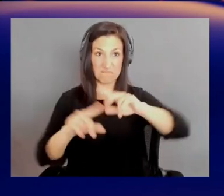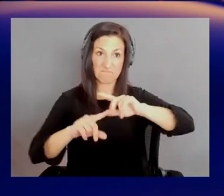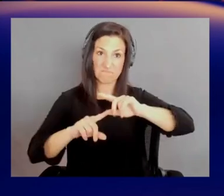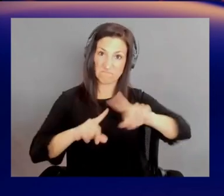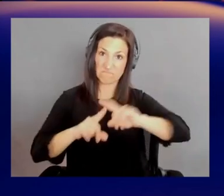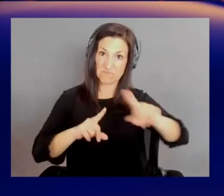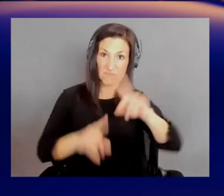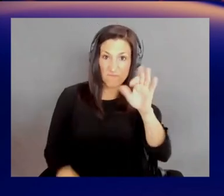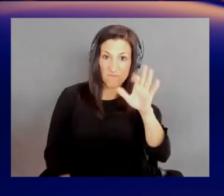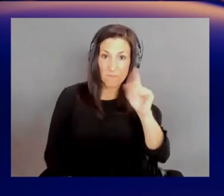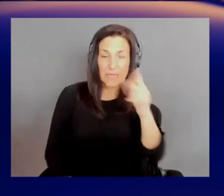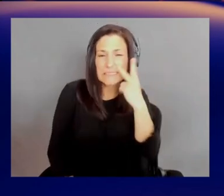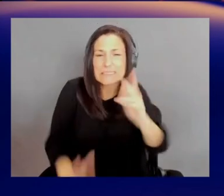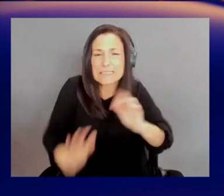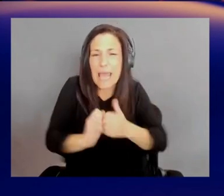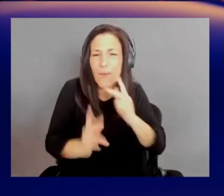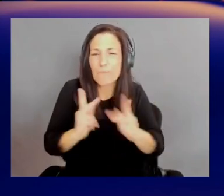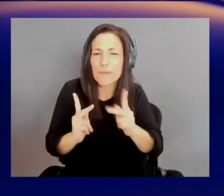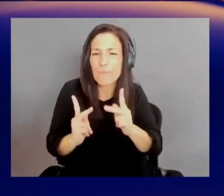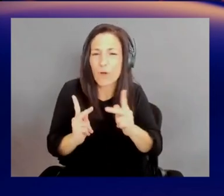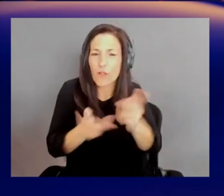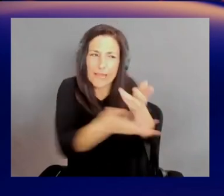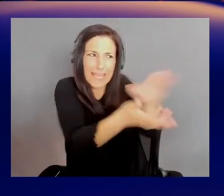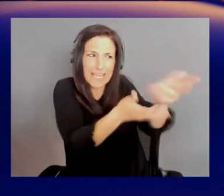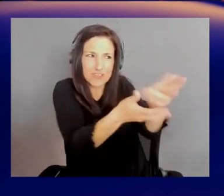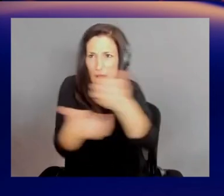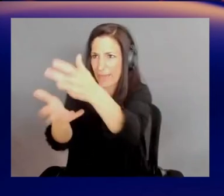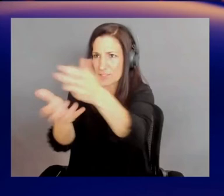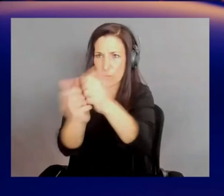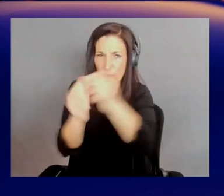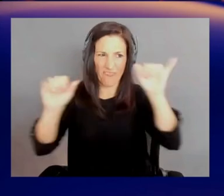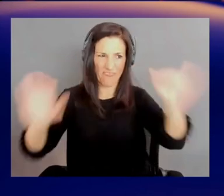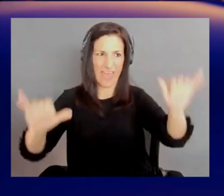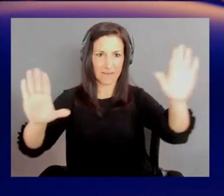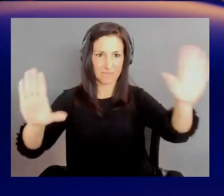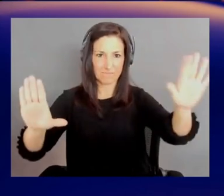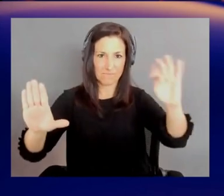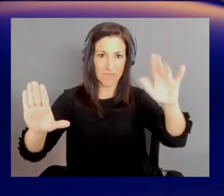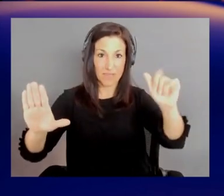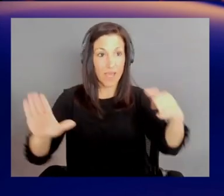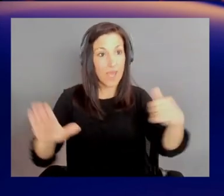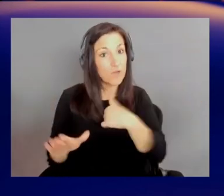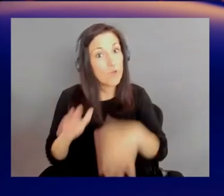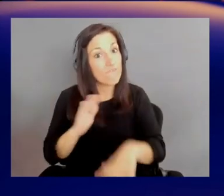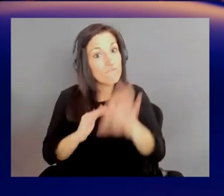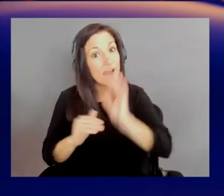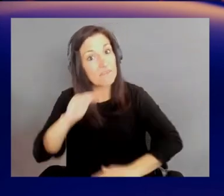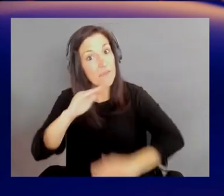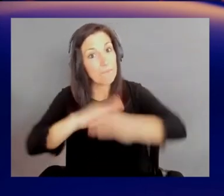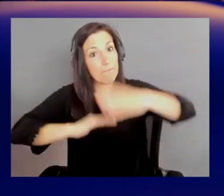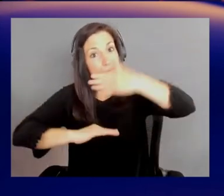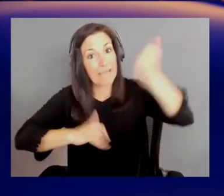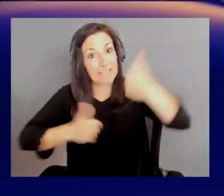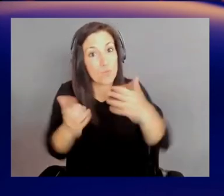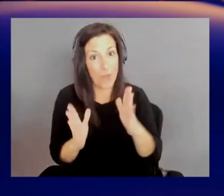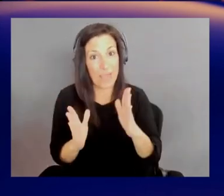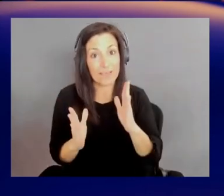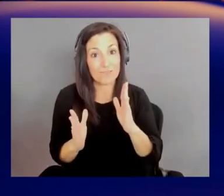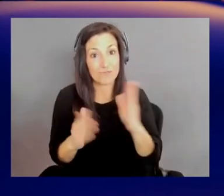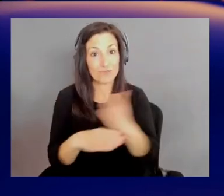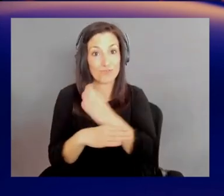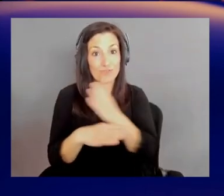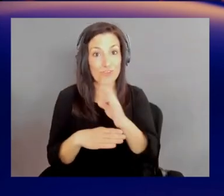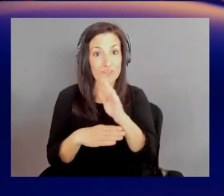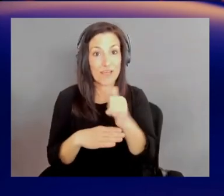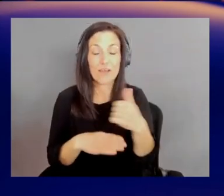And that's how we end up deciding, this is actually a really optimal way to share data. Gotcha. So I encourage my data providers to come with an